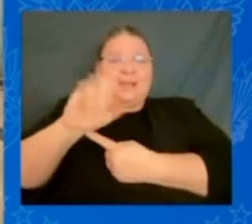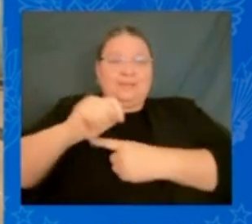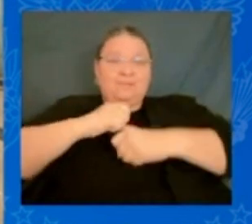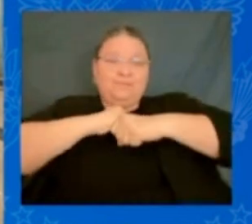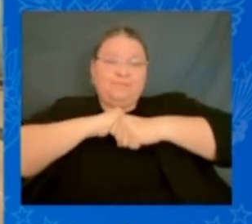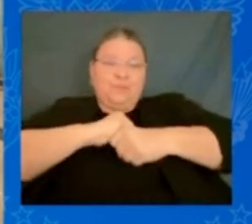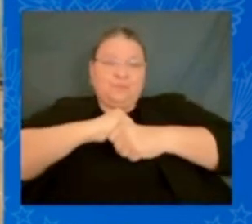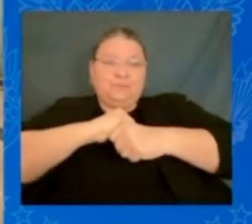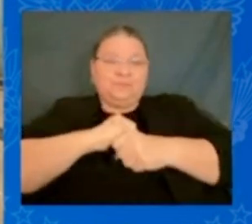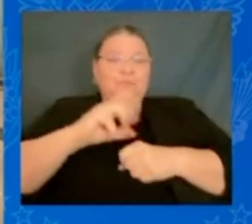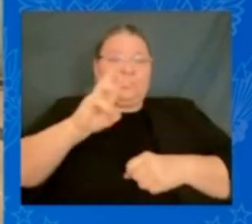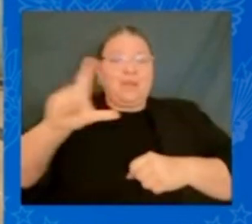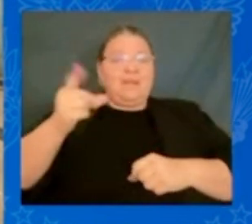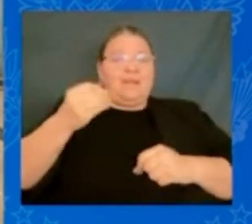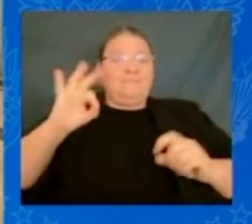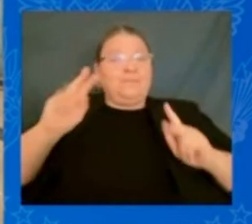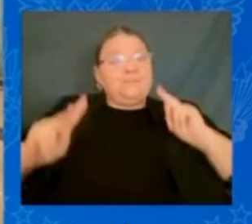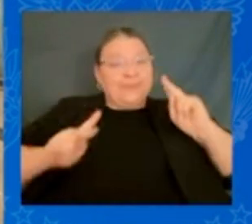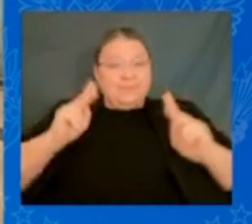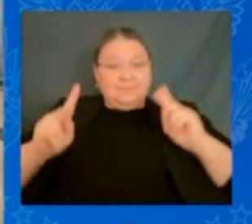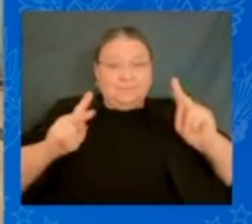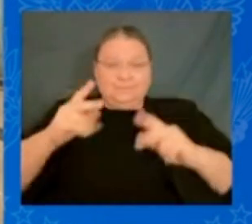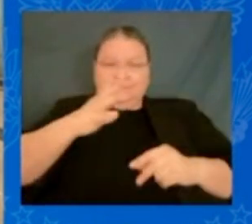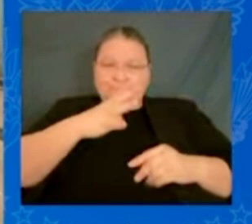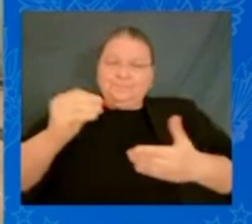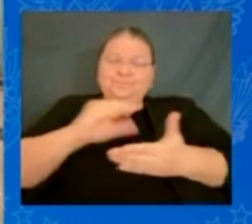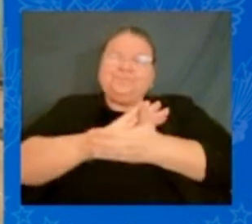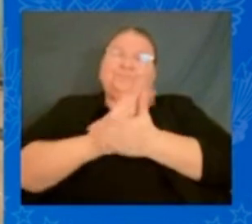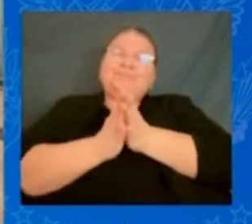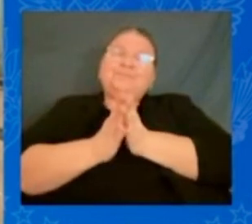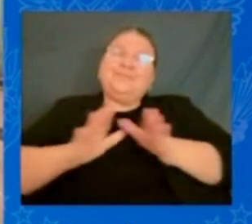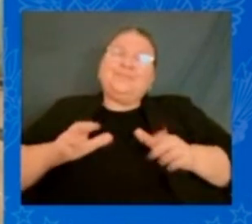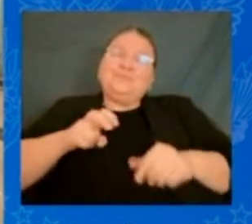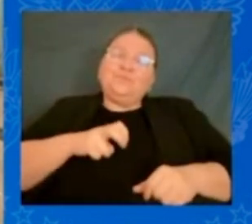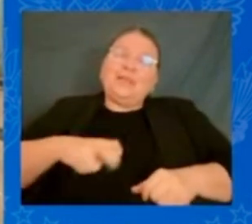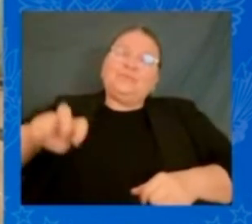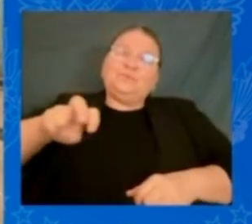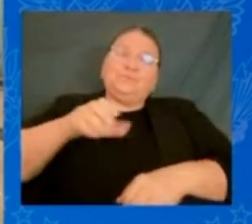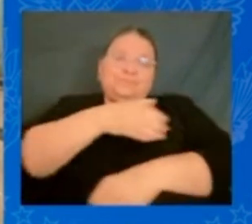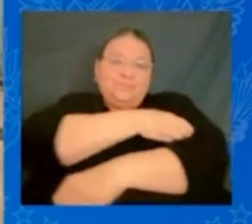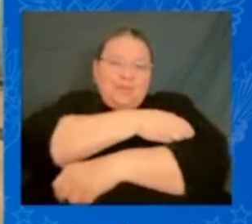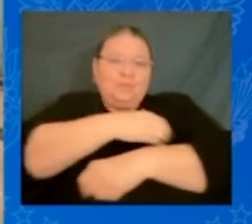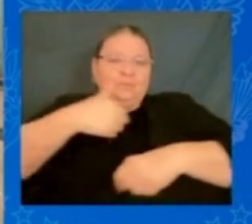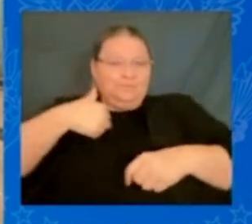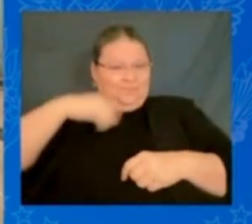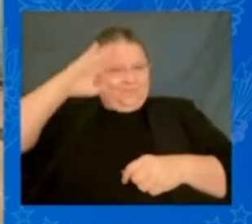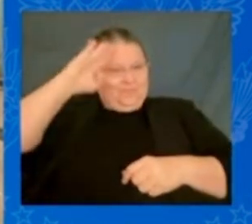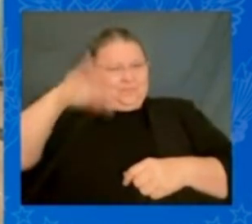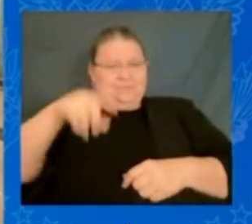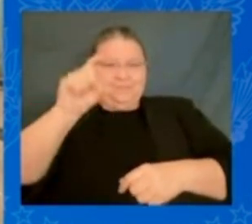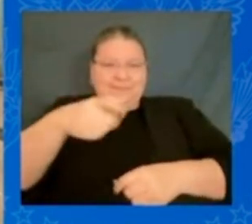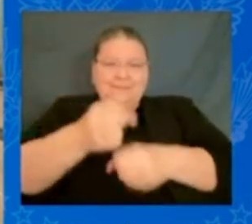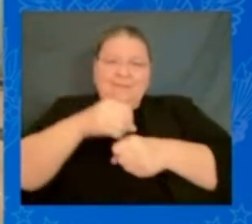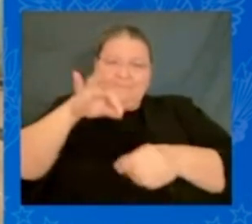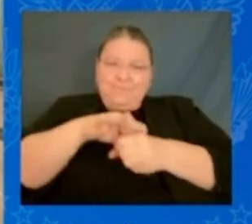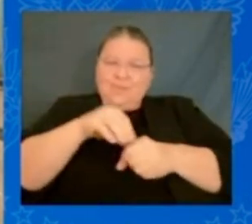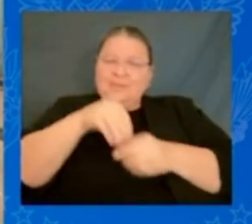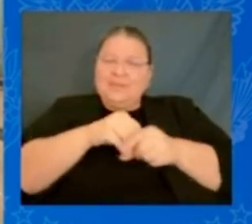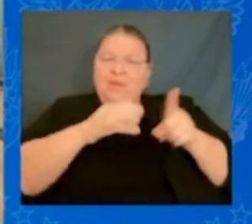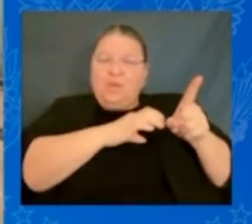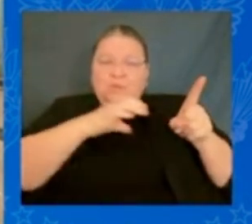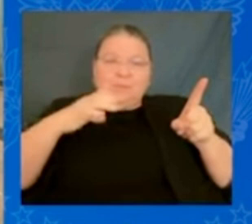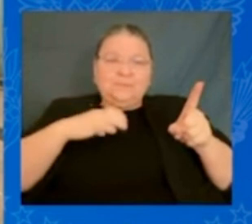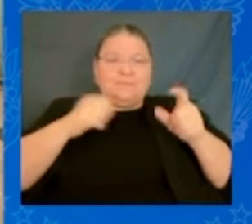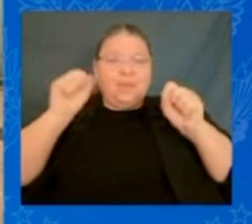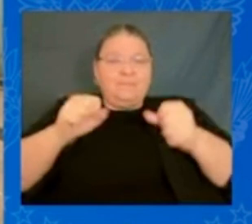and the peaceful transfer of power. But we know that we must get the votes in Congress to pass the John Lewis Voting